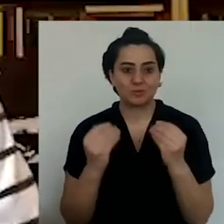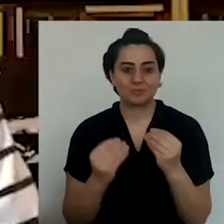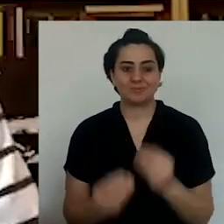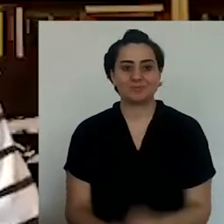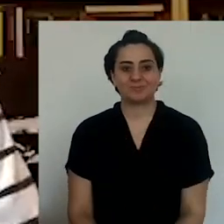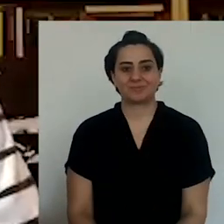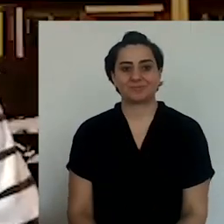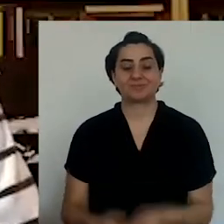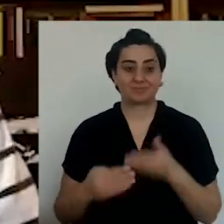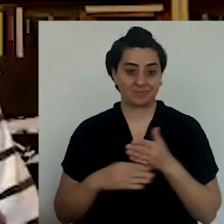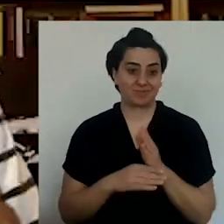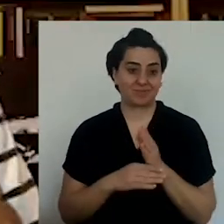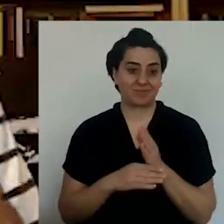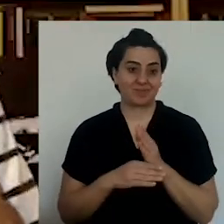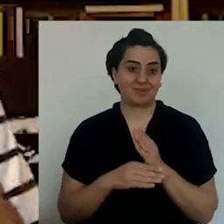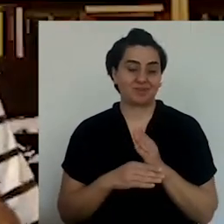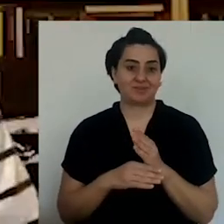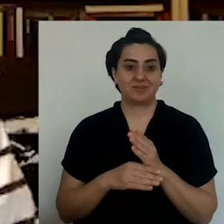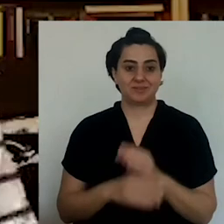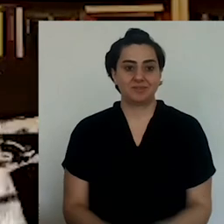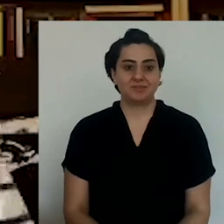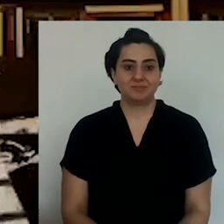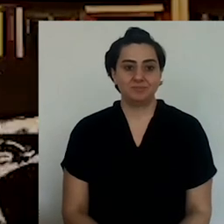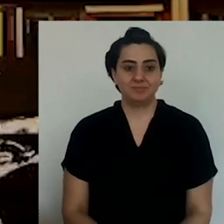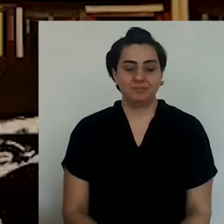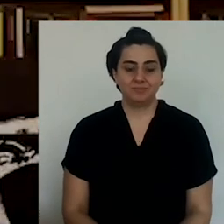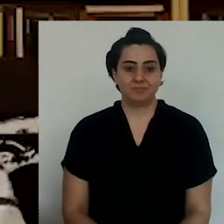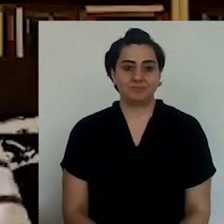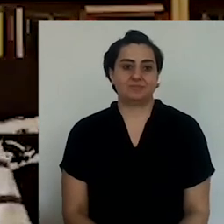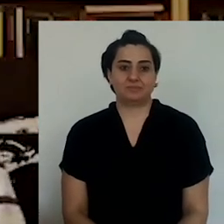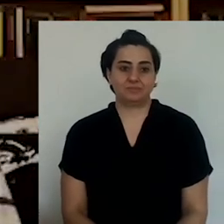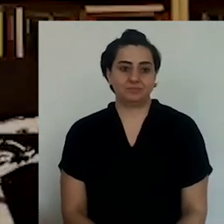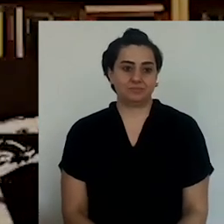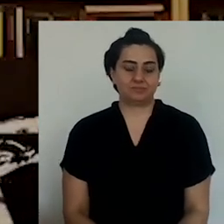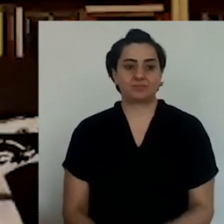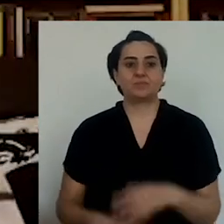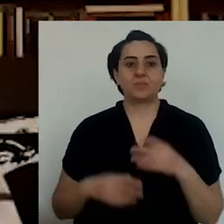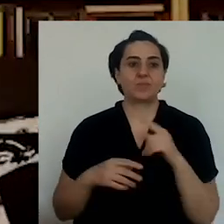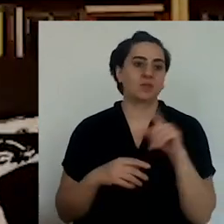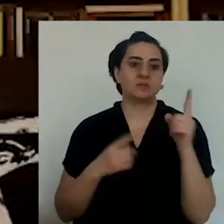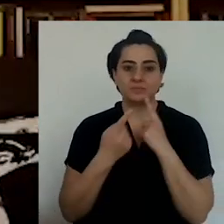And you asked about the wine selection, wine pairing as well.